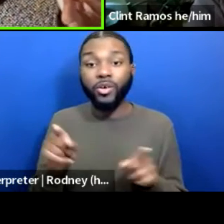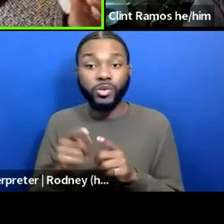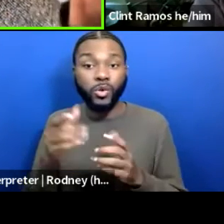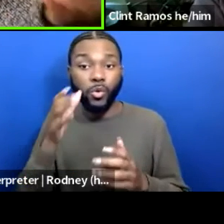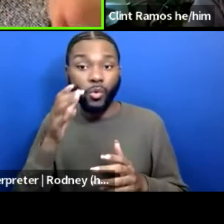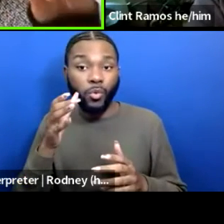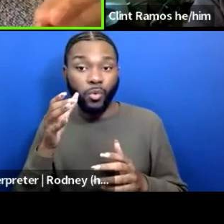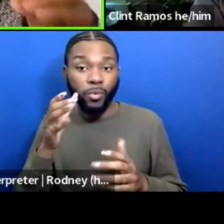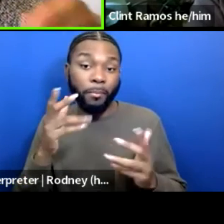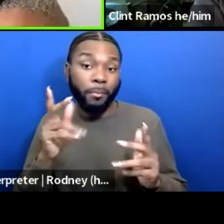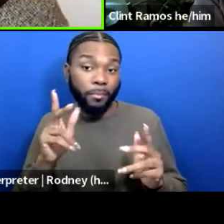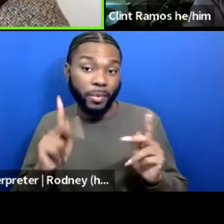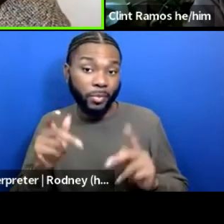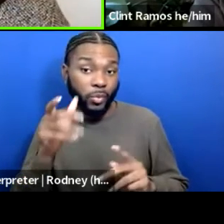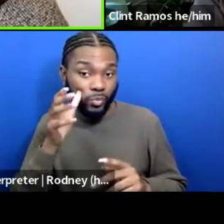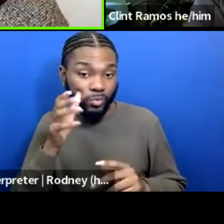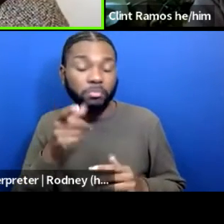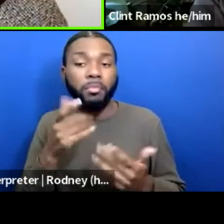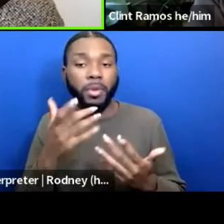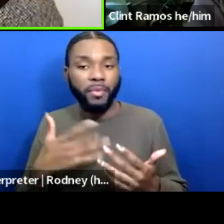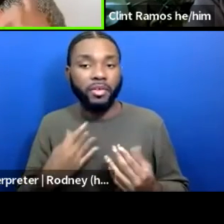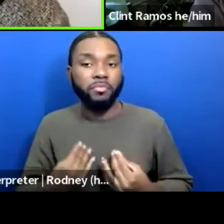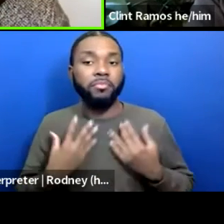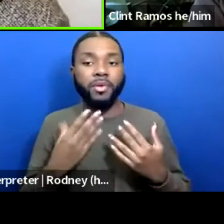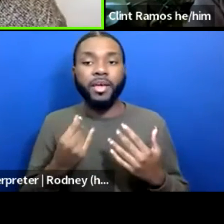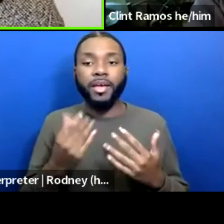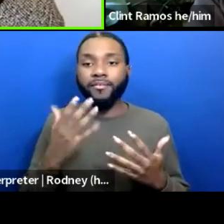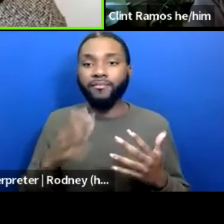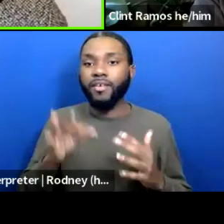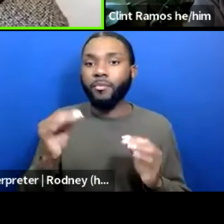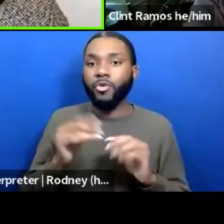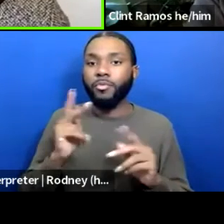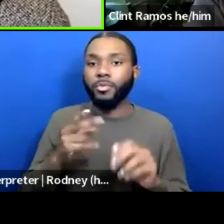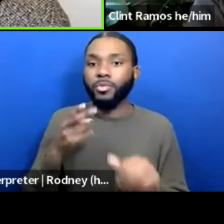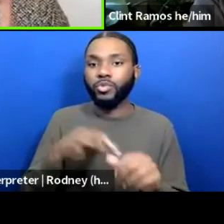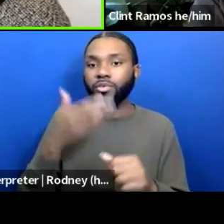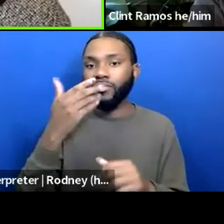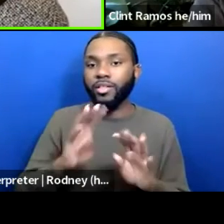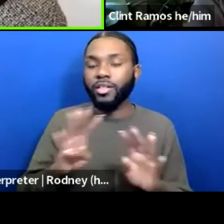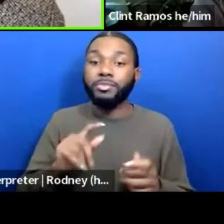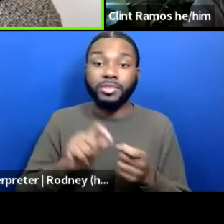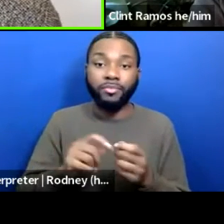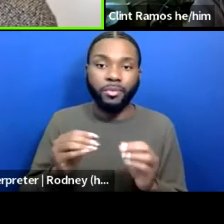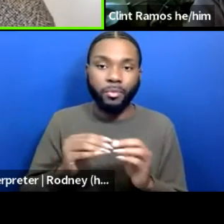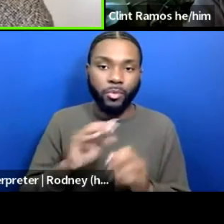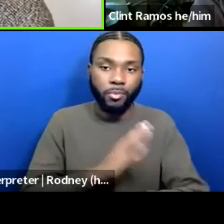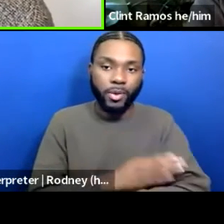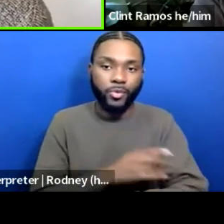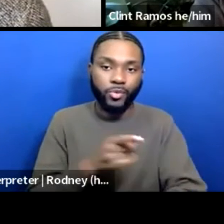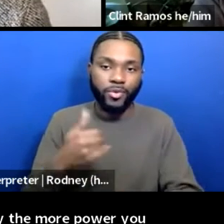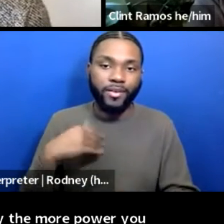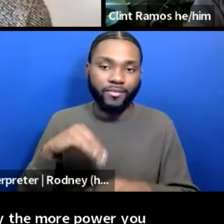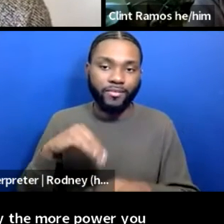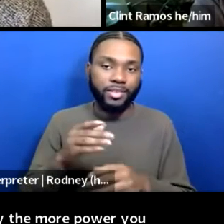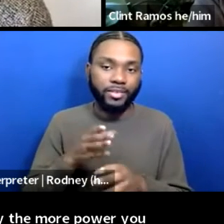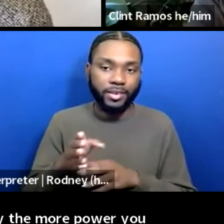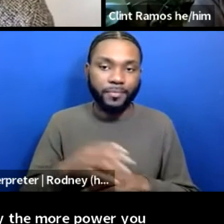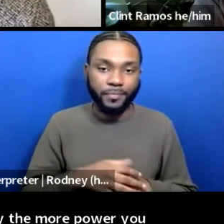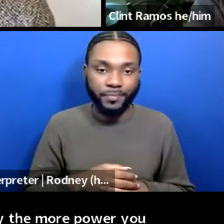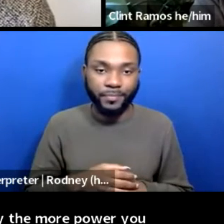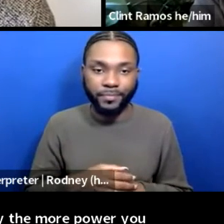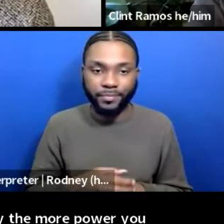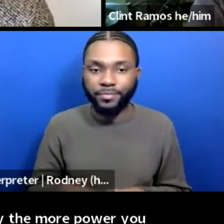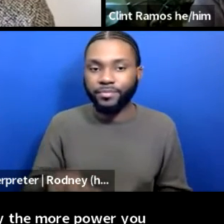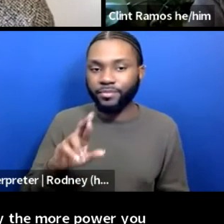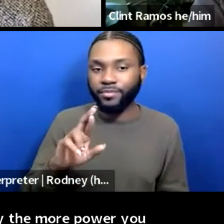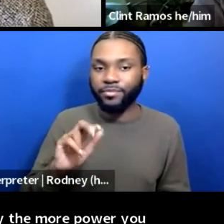might also find themselves on the front lines more often, especially the more power you have in the game. Yes, and yes, and that's